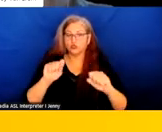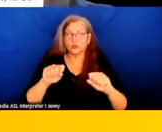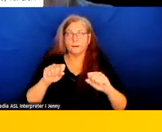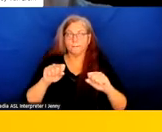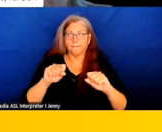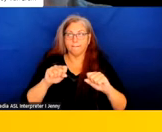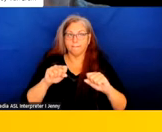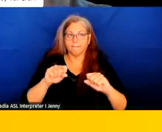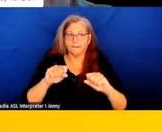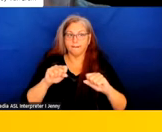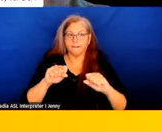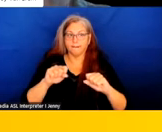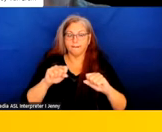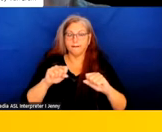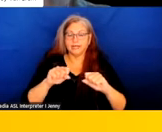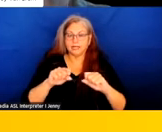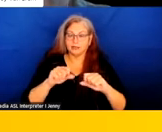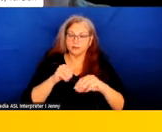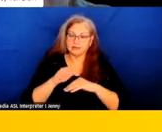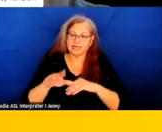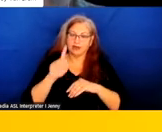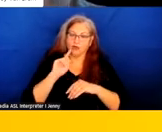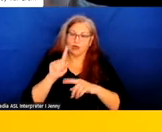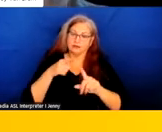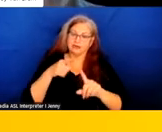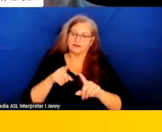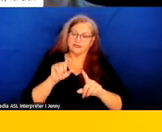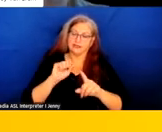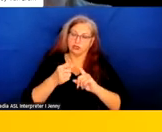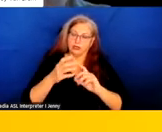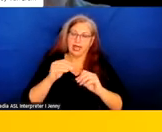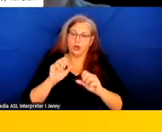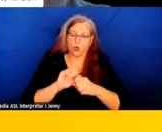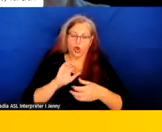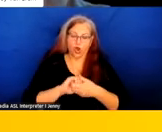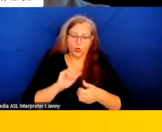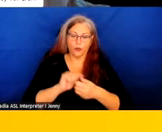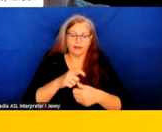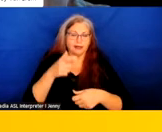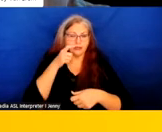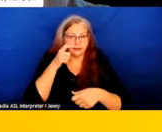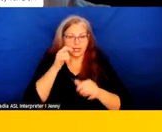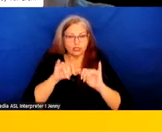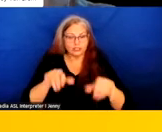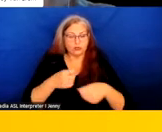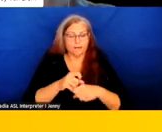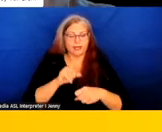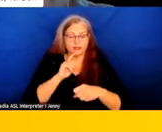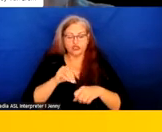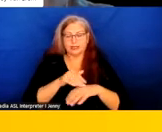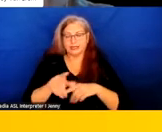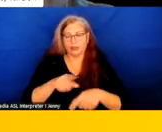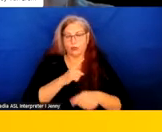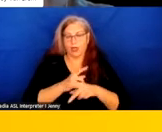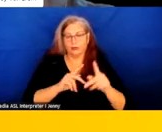um, can be deployed in some of these circumstances. And they can work with like the dispatching systems to ensure that happens. And